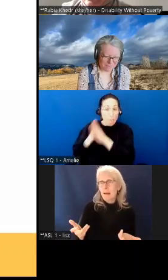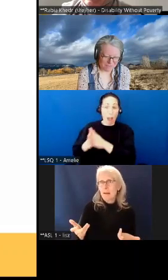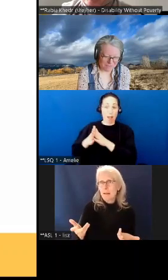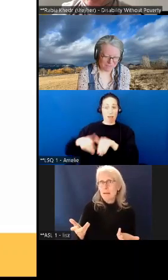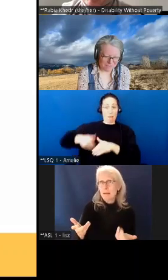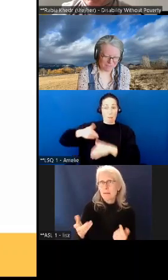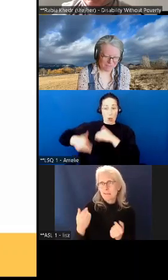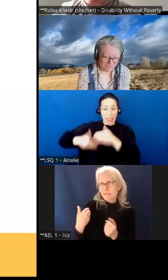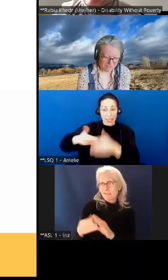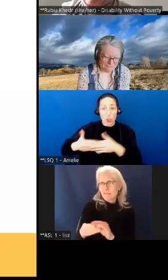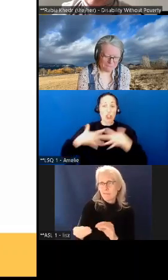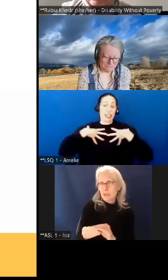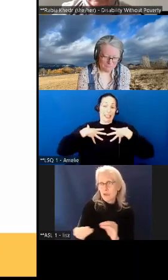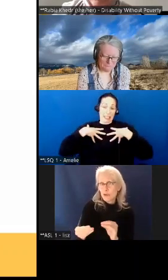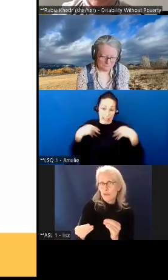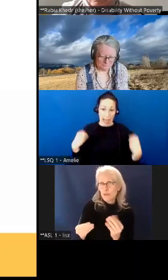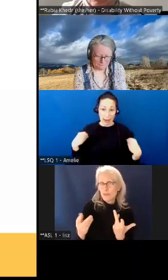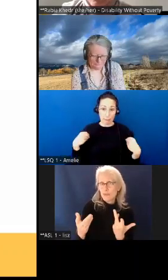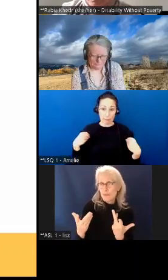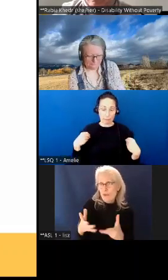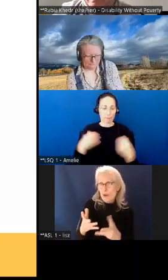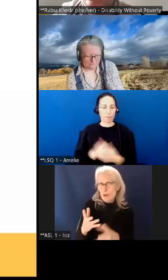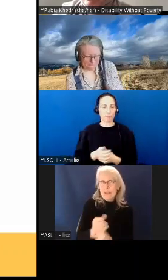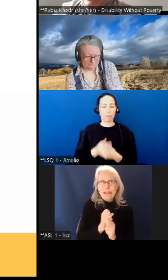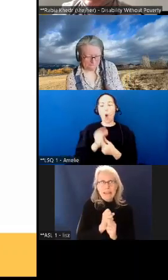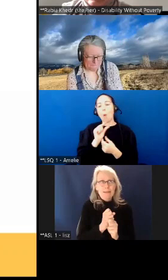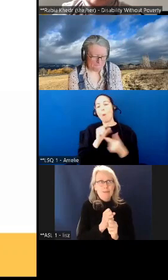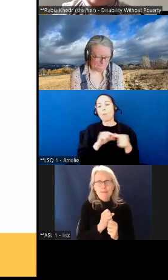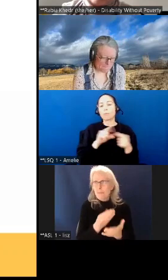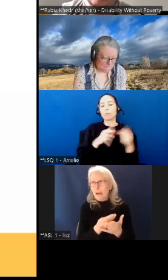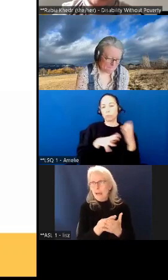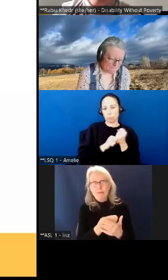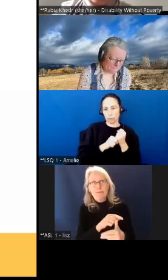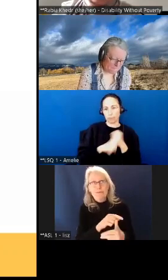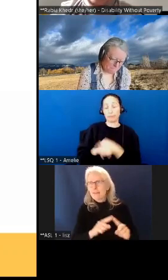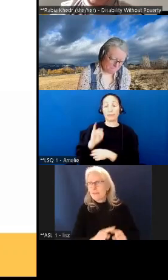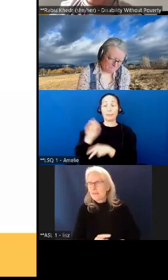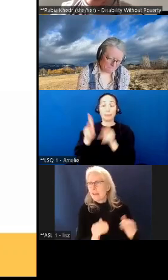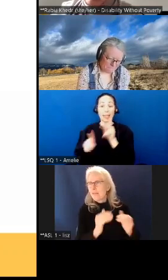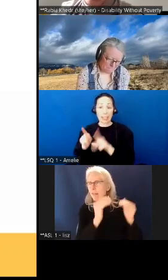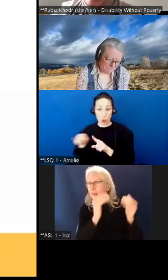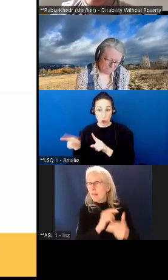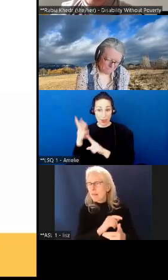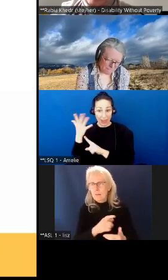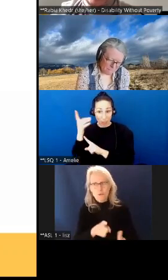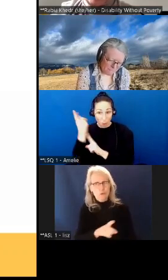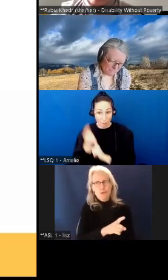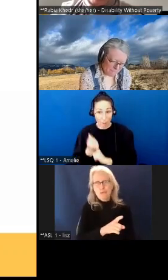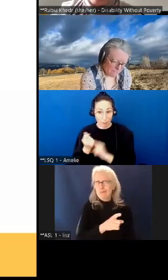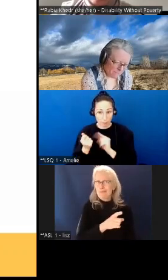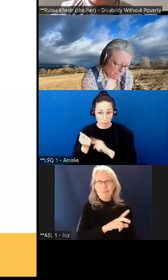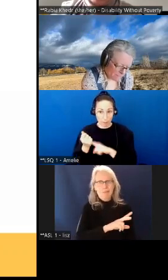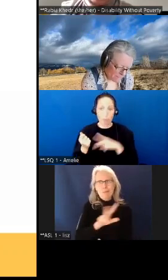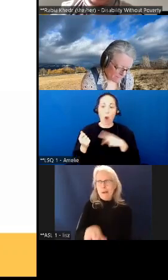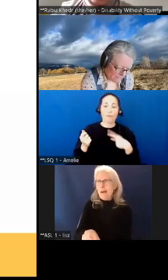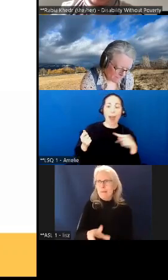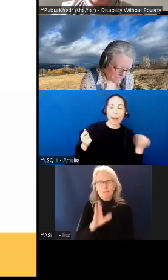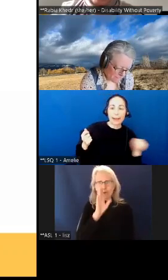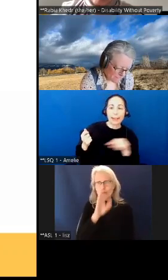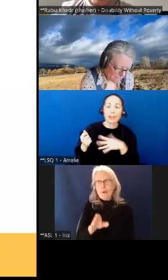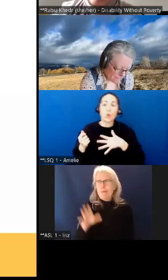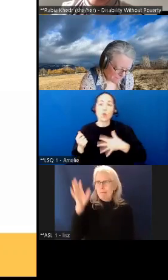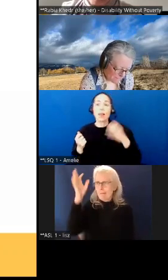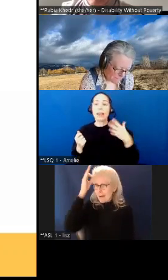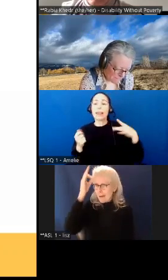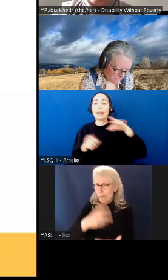little bit of that you know if they're already in a provincial program that they should be automatically enrolled into a federal program which is